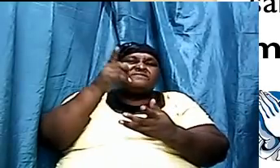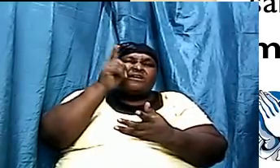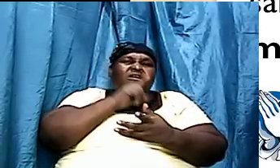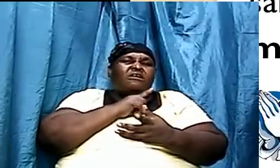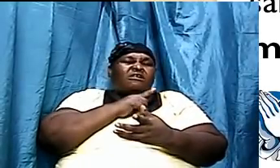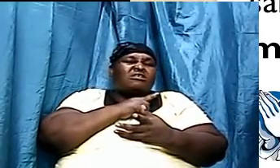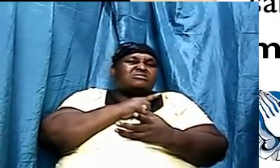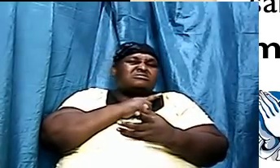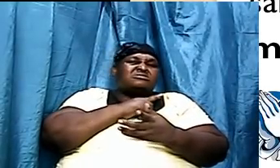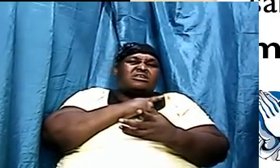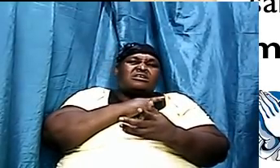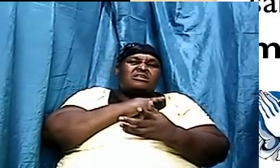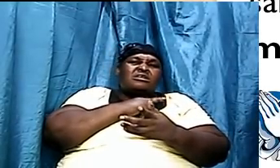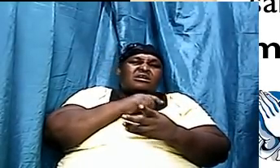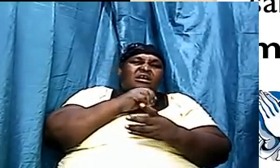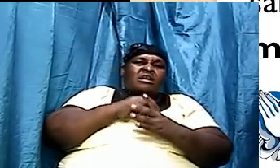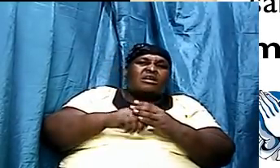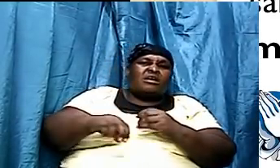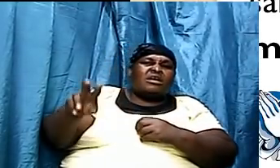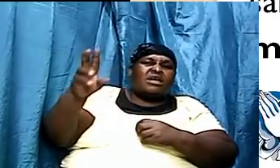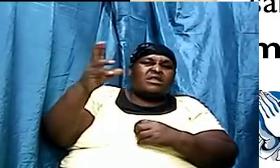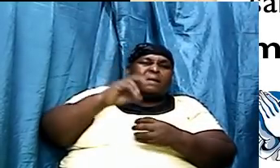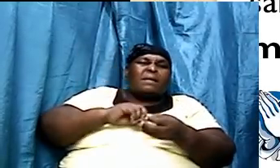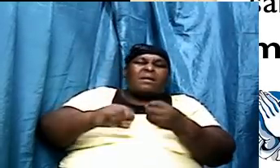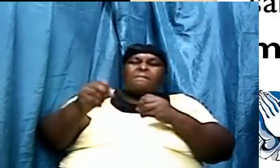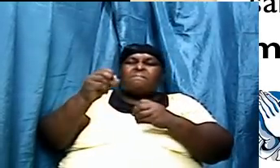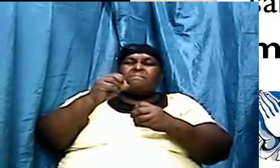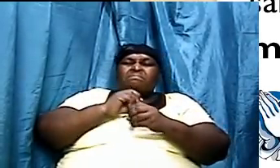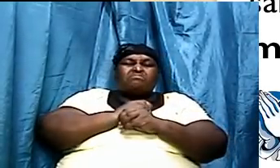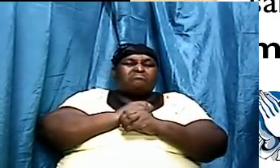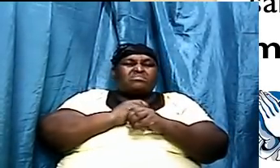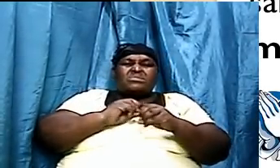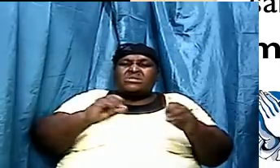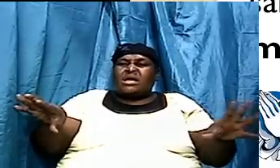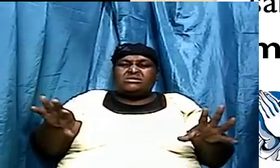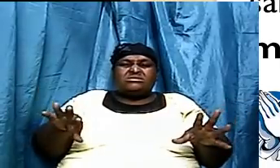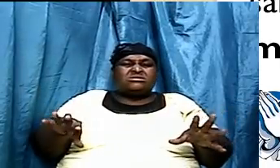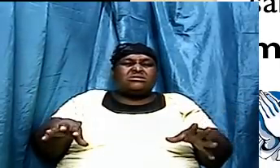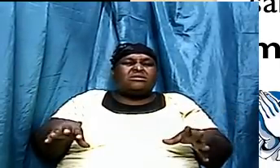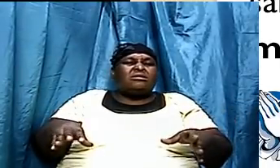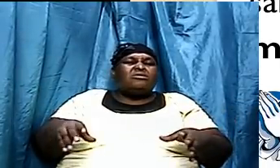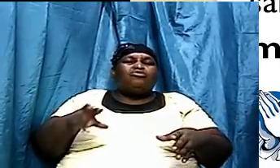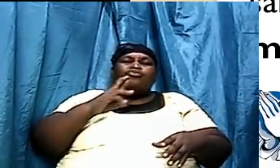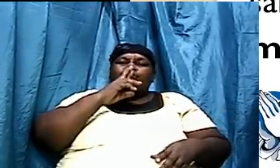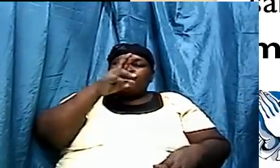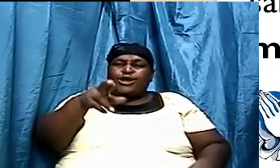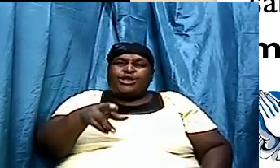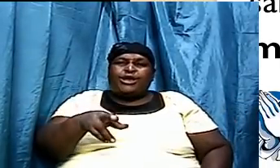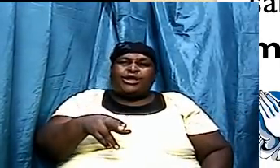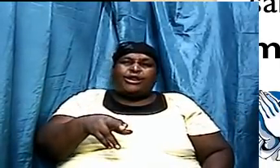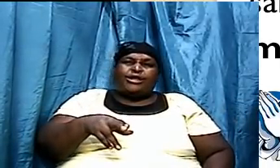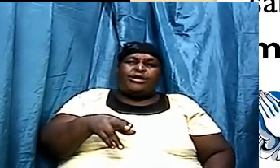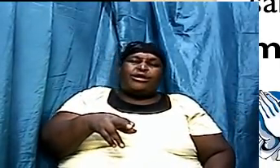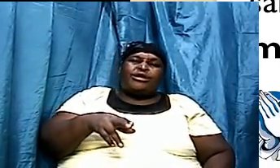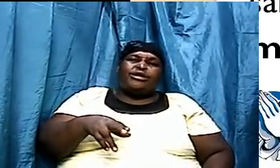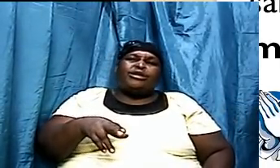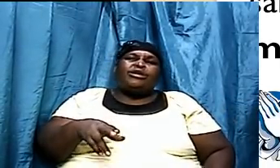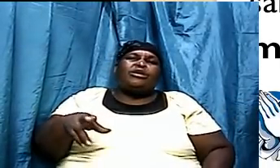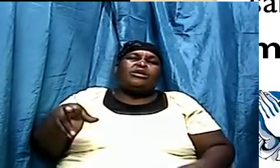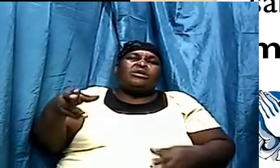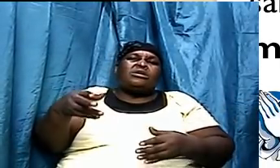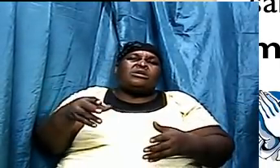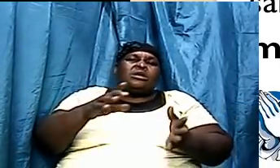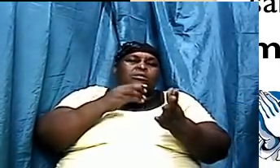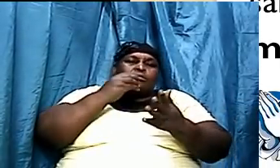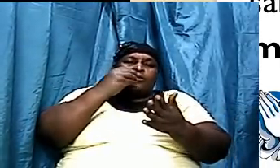mere mythology. I will prove to you tonight that this word of God is not a mass of fables and traditions,